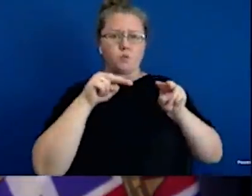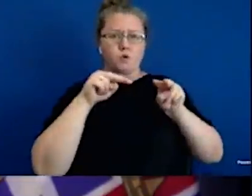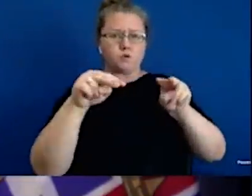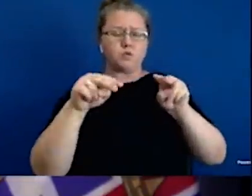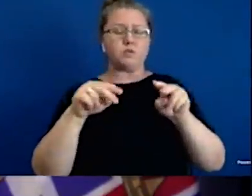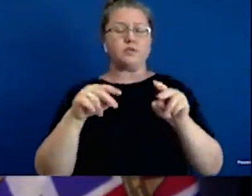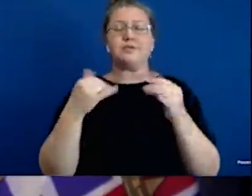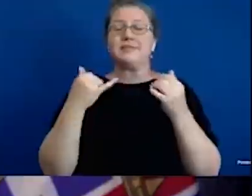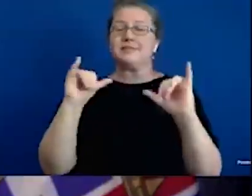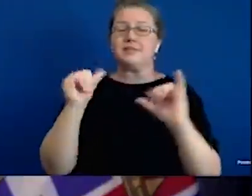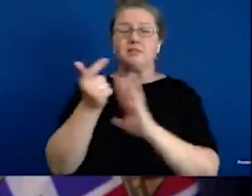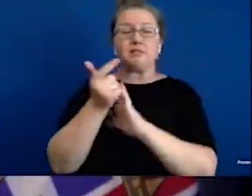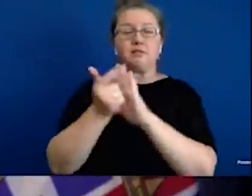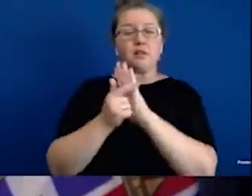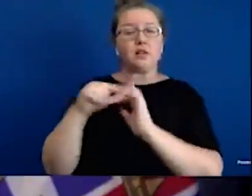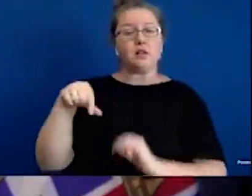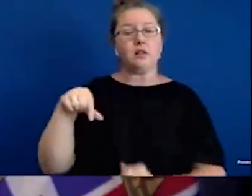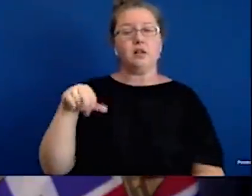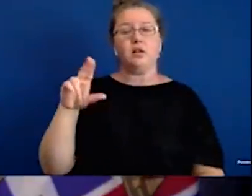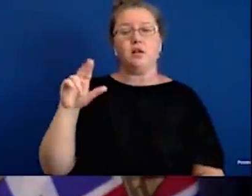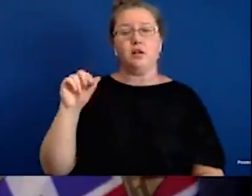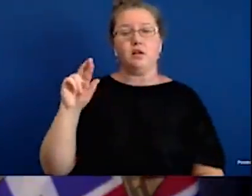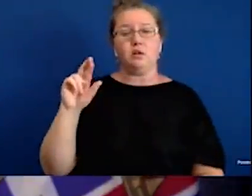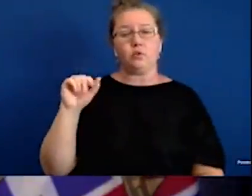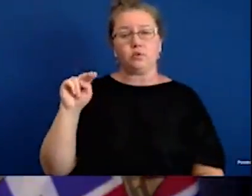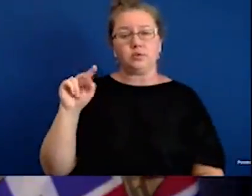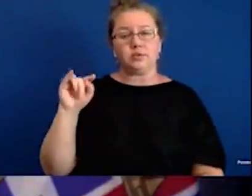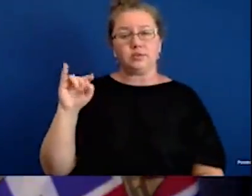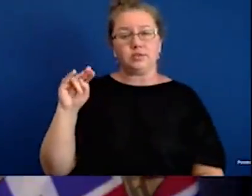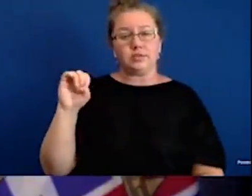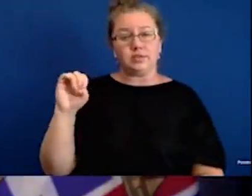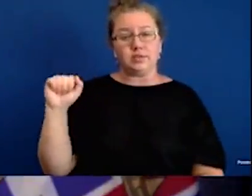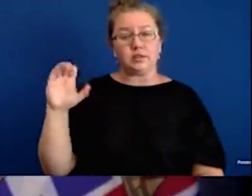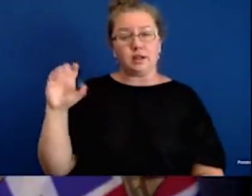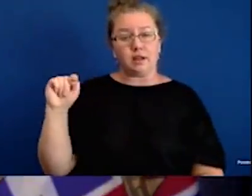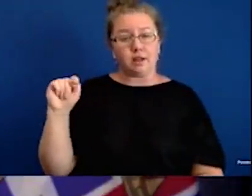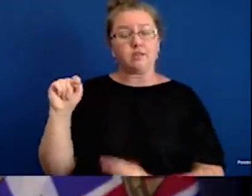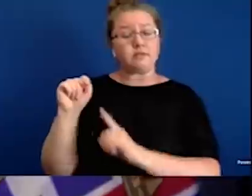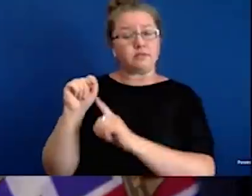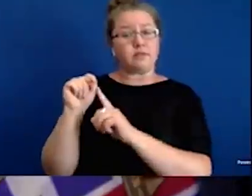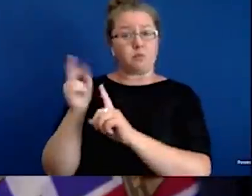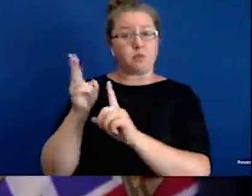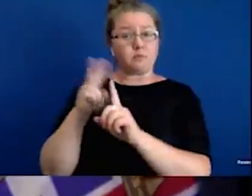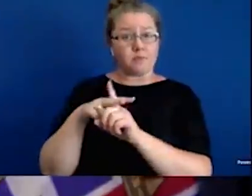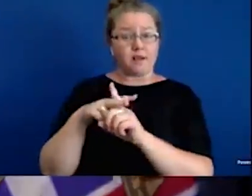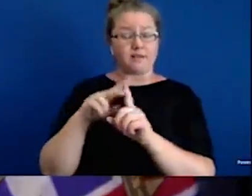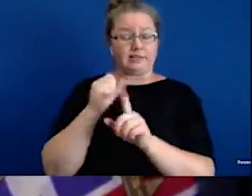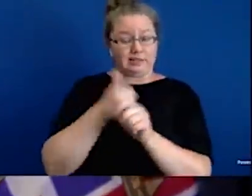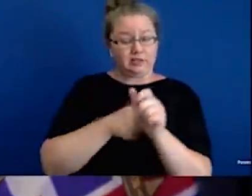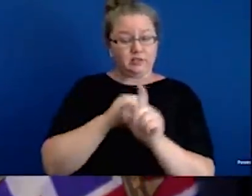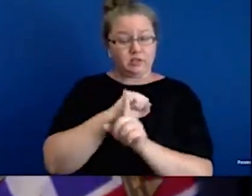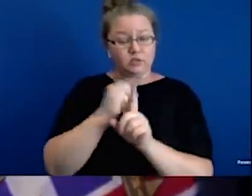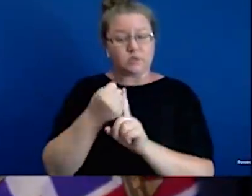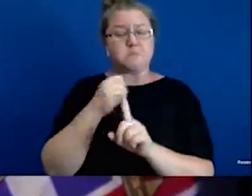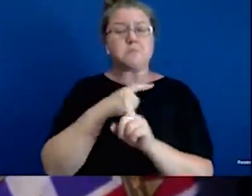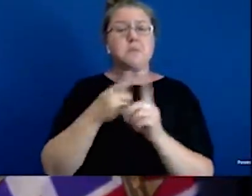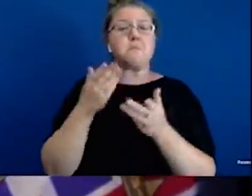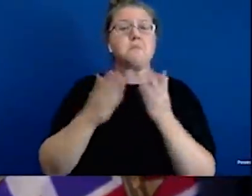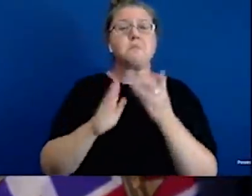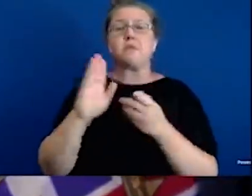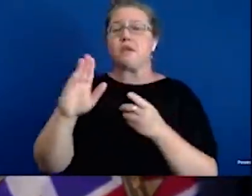where the quarantine act would still apply, but there would be allowance for people to visit